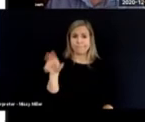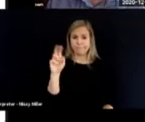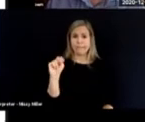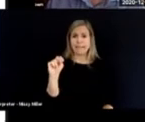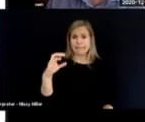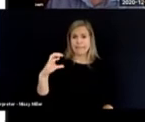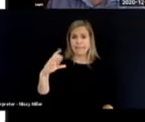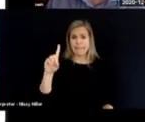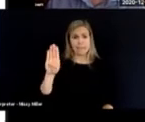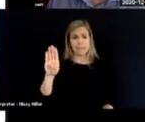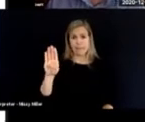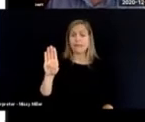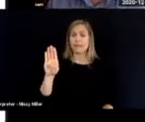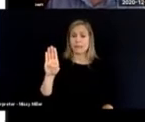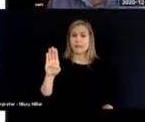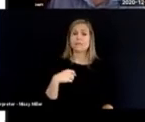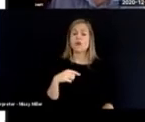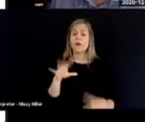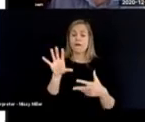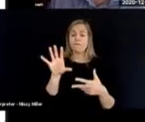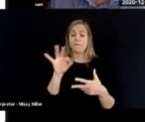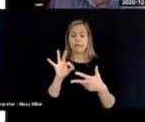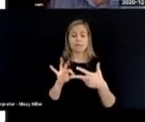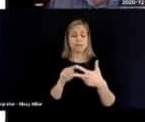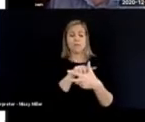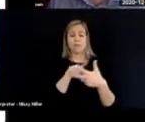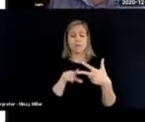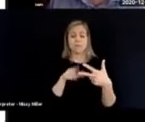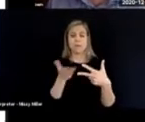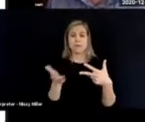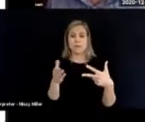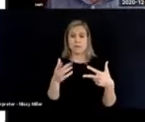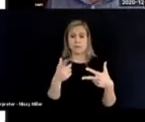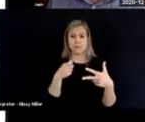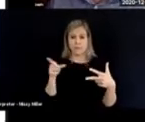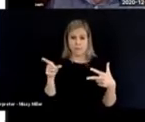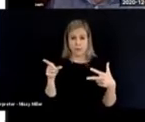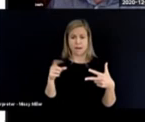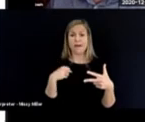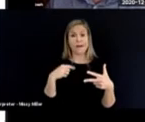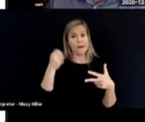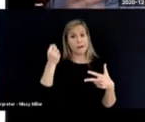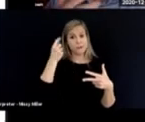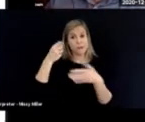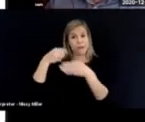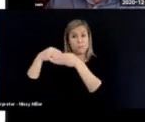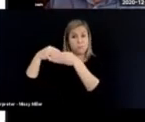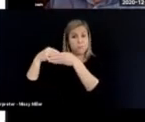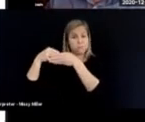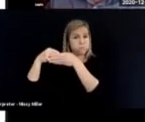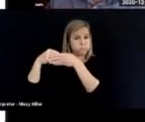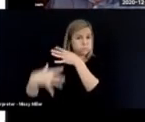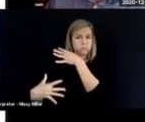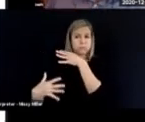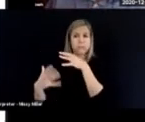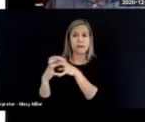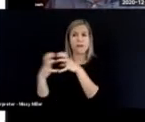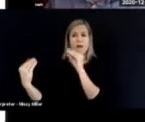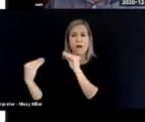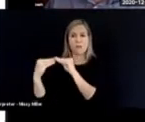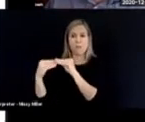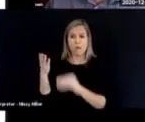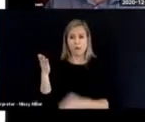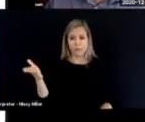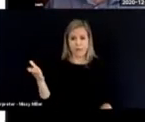picked out three, three things from there. There's an awful lot else. But if my session arouses